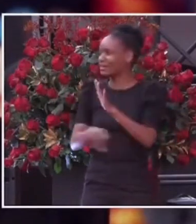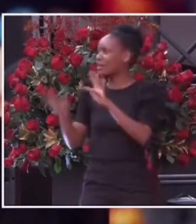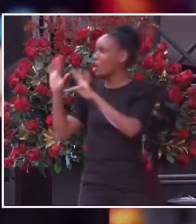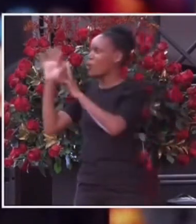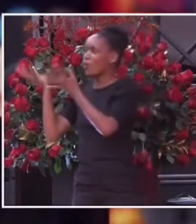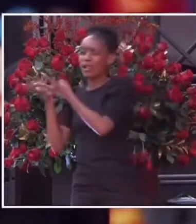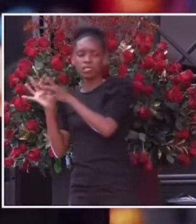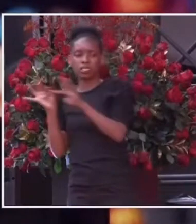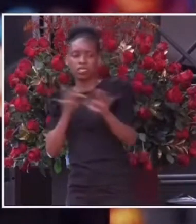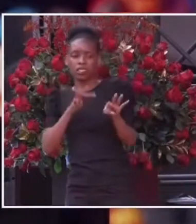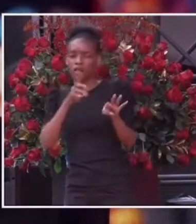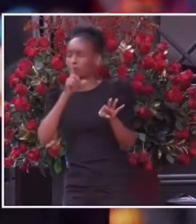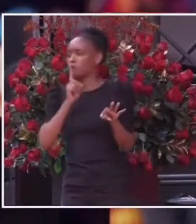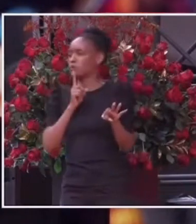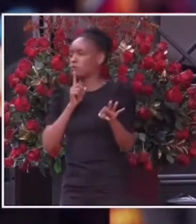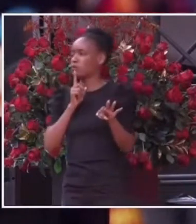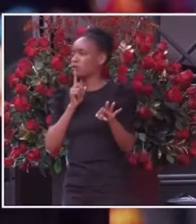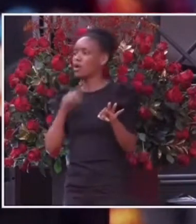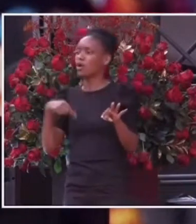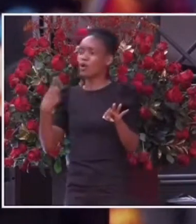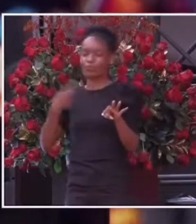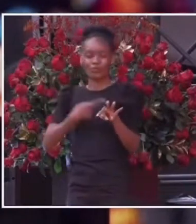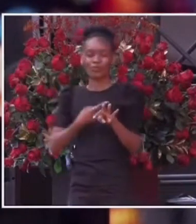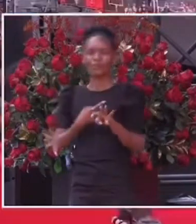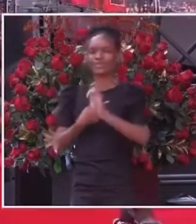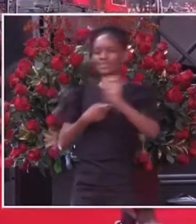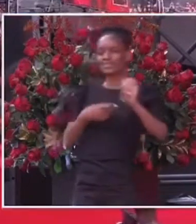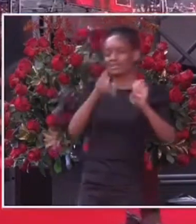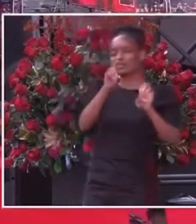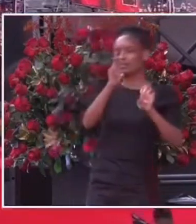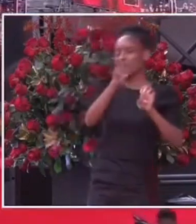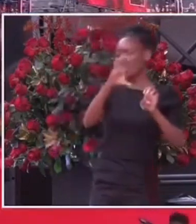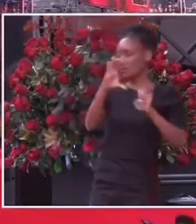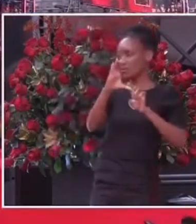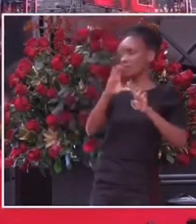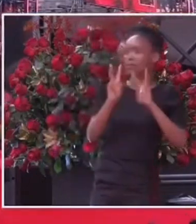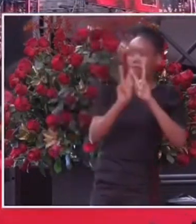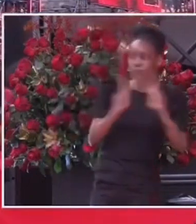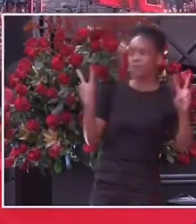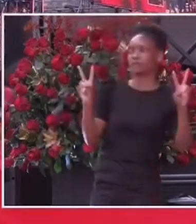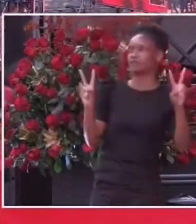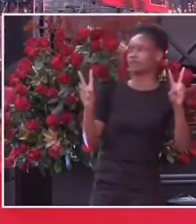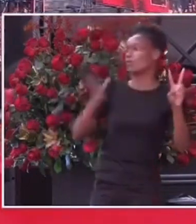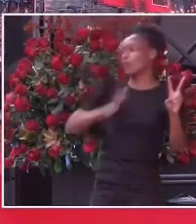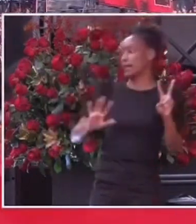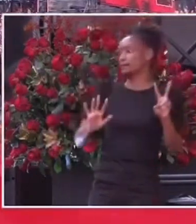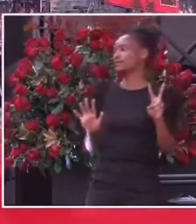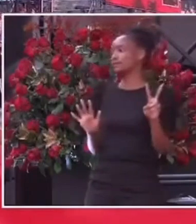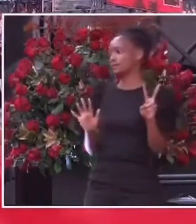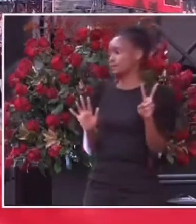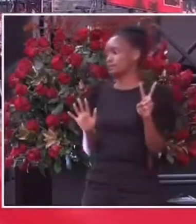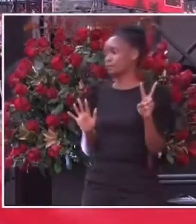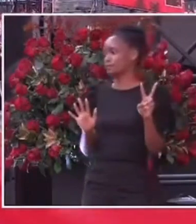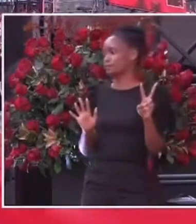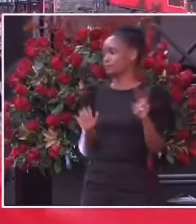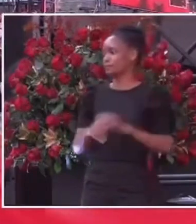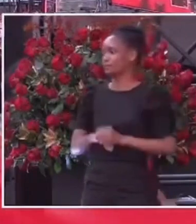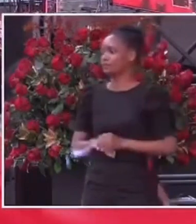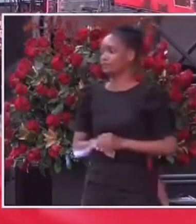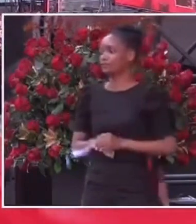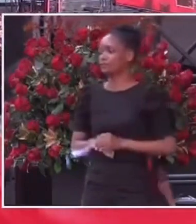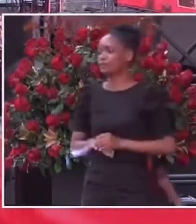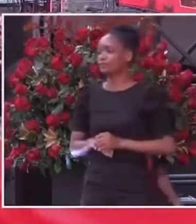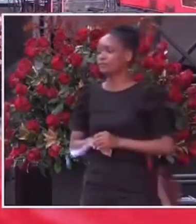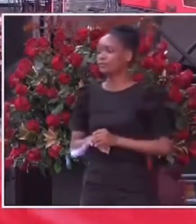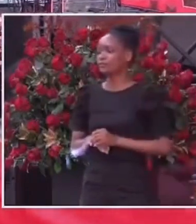We need peace in the Eastern DRC. Comrades, we don't have to fight over expanding